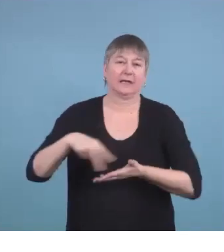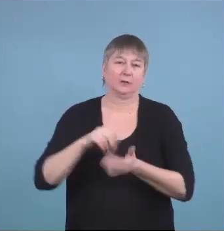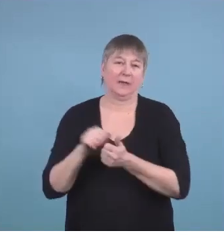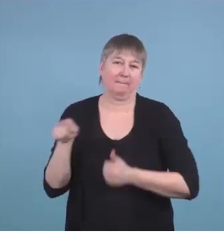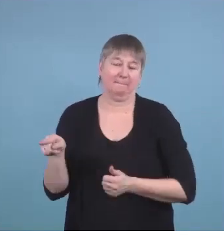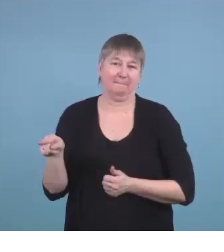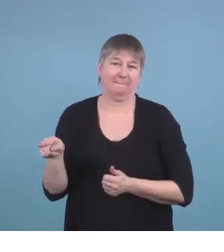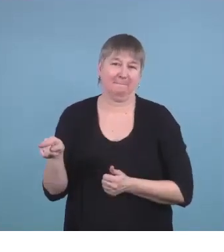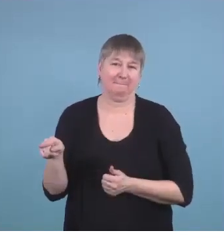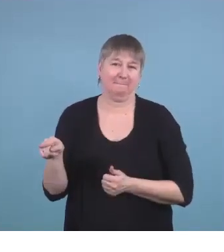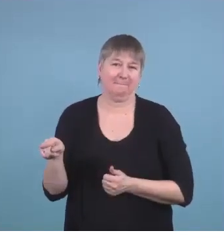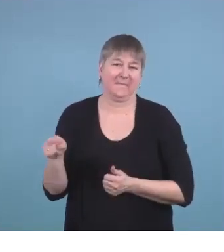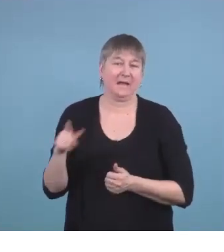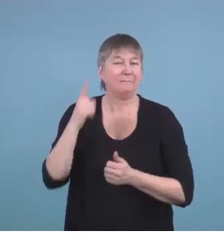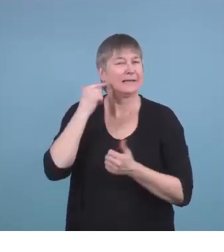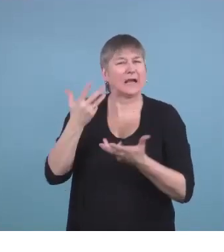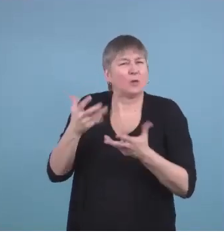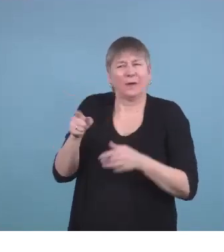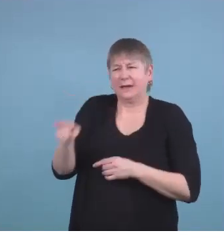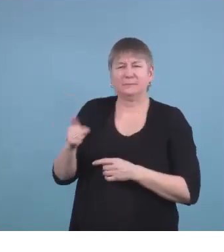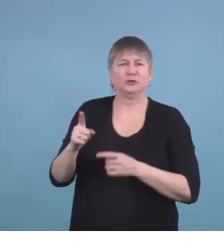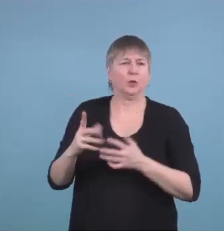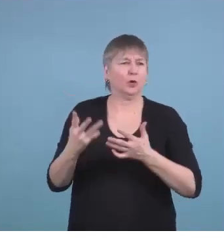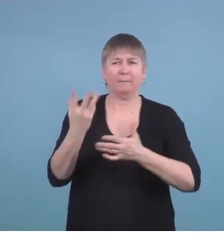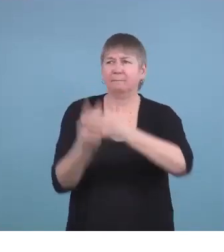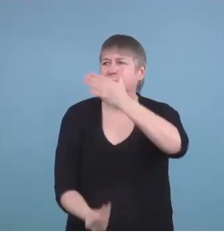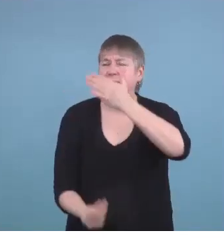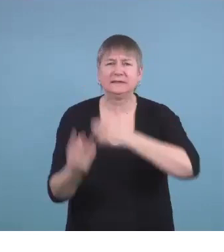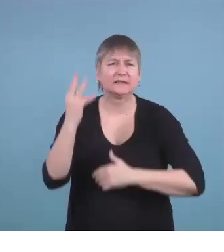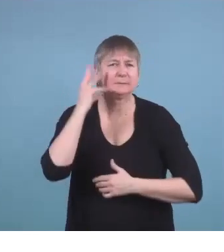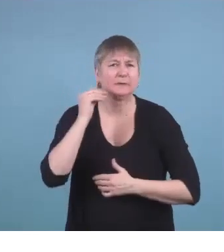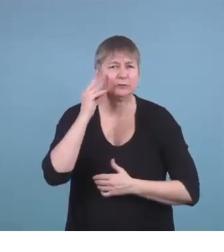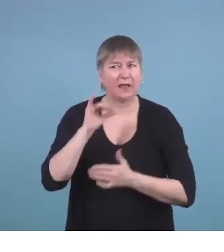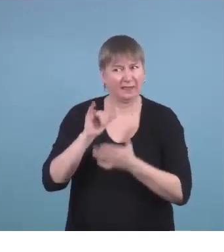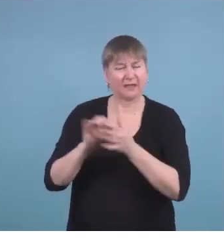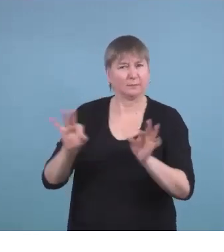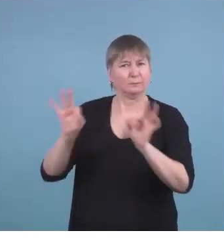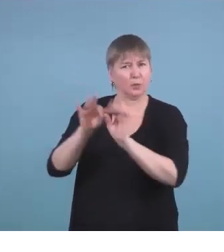Because I didn't want him to miss out on something that's a milestone.